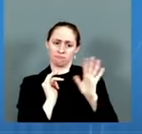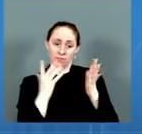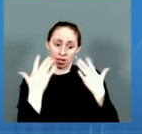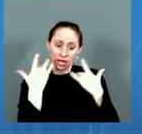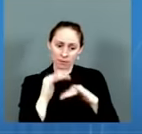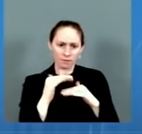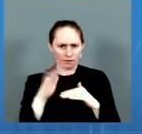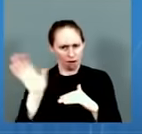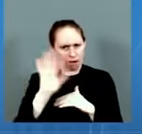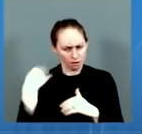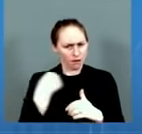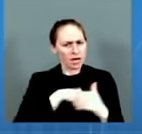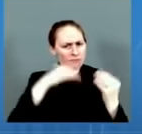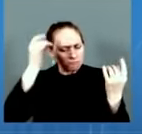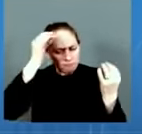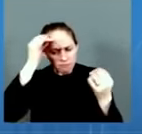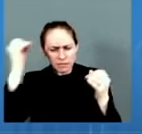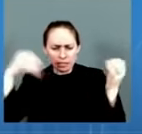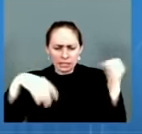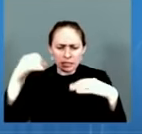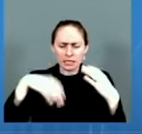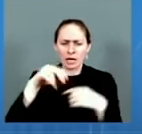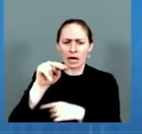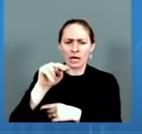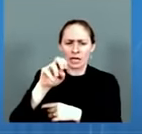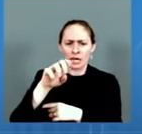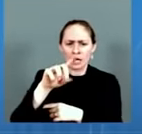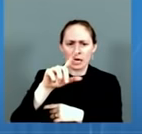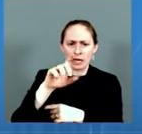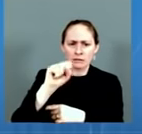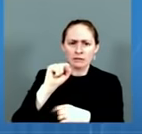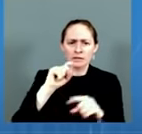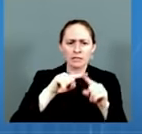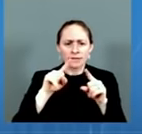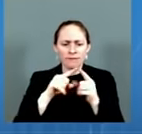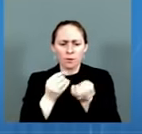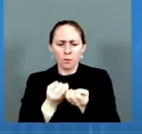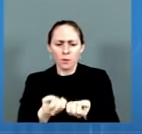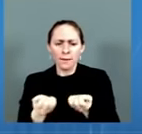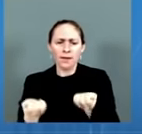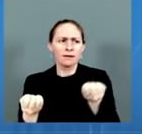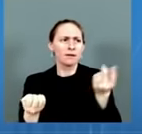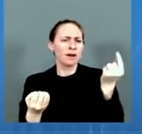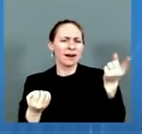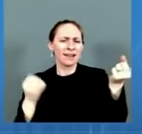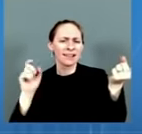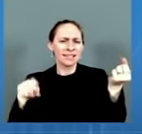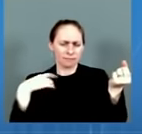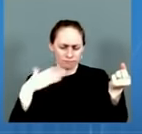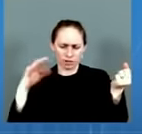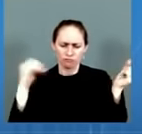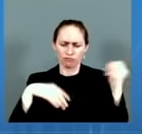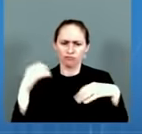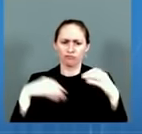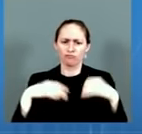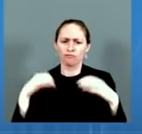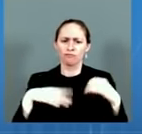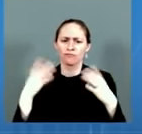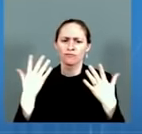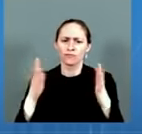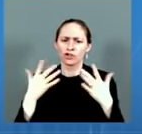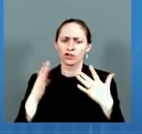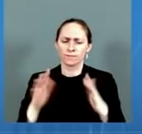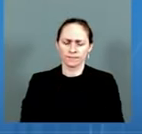syringes and needles. The AID team and the state team are working to help train